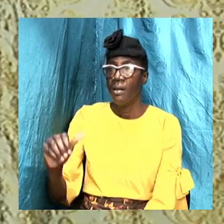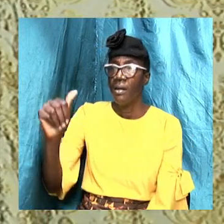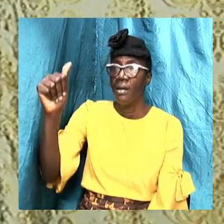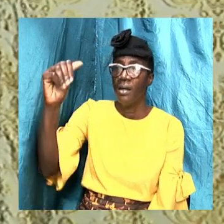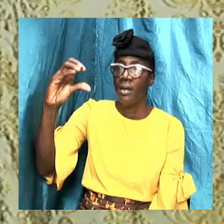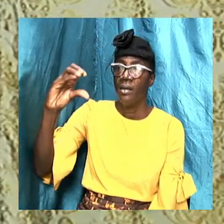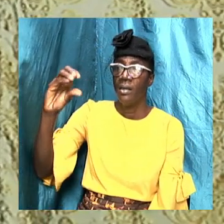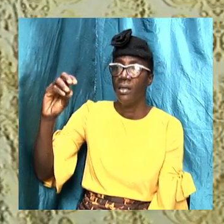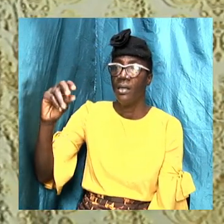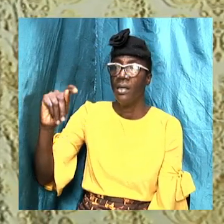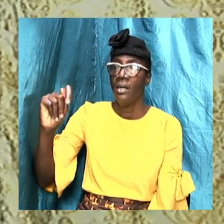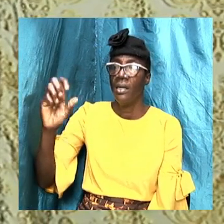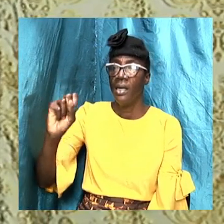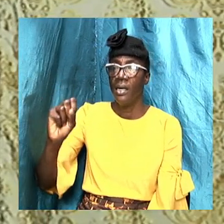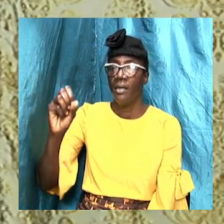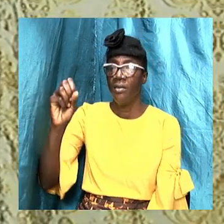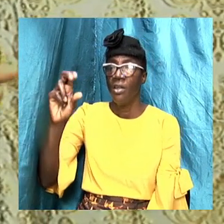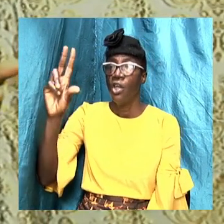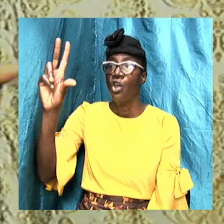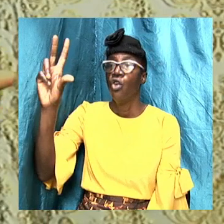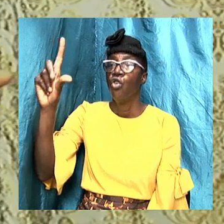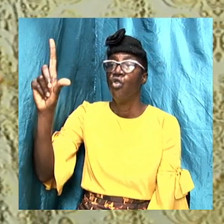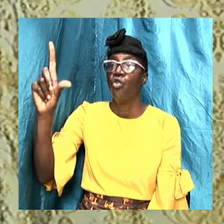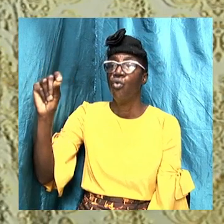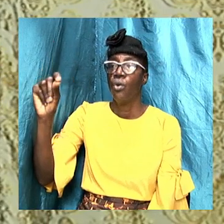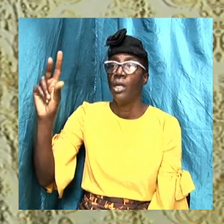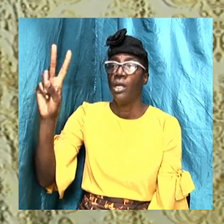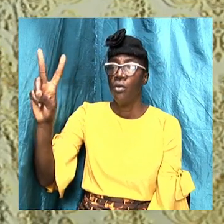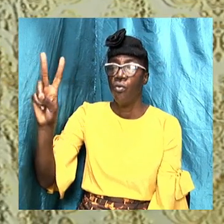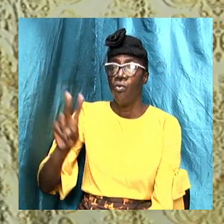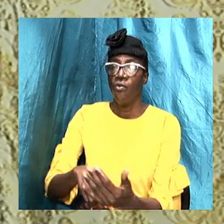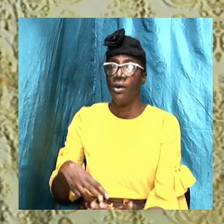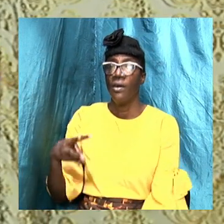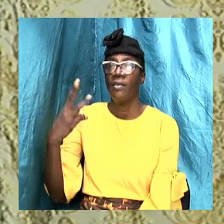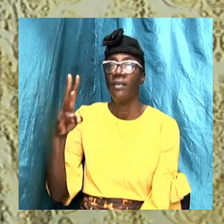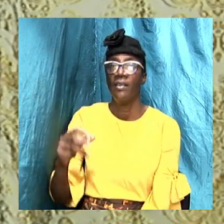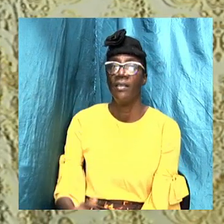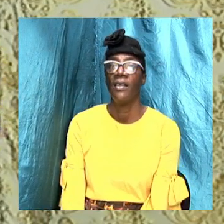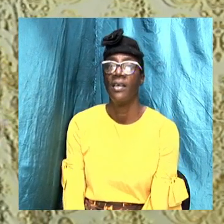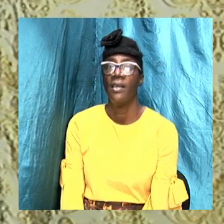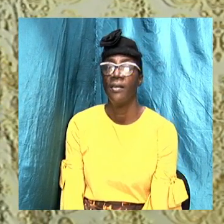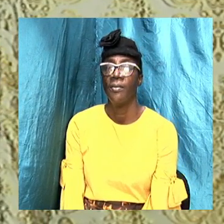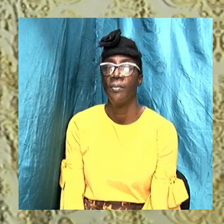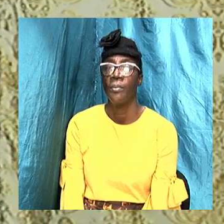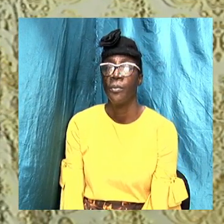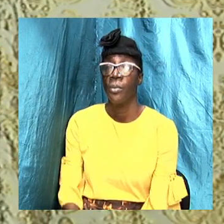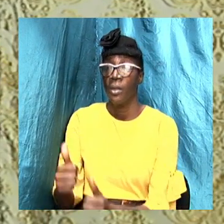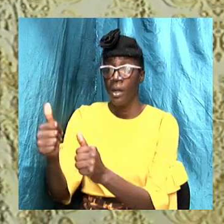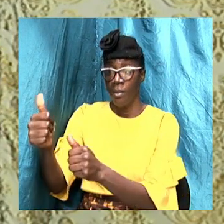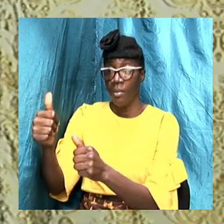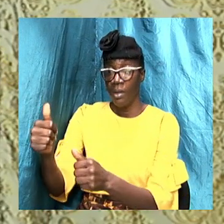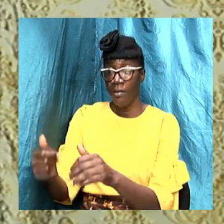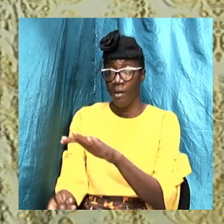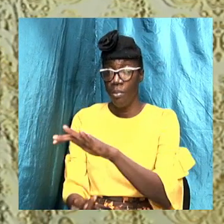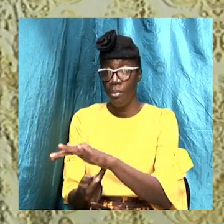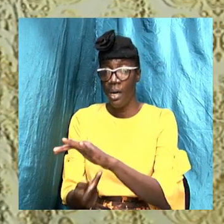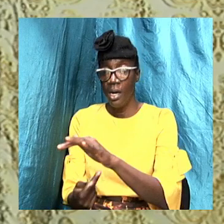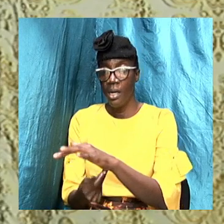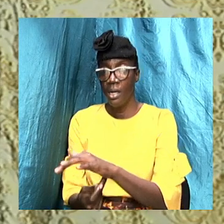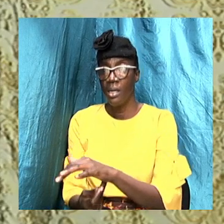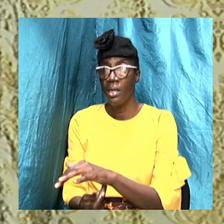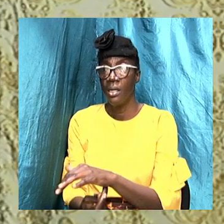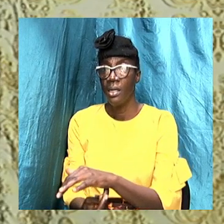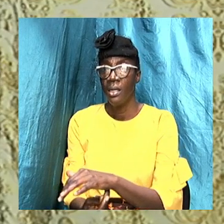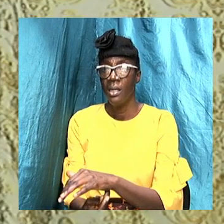16 remember the same apostle that the apostle Paul was one that was terrorizing the